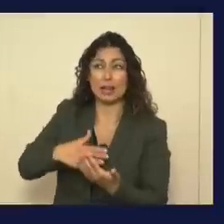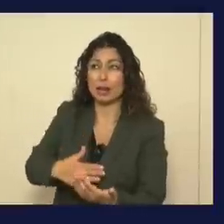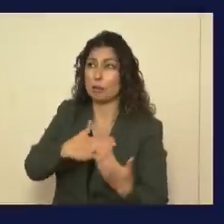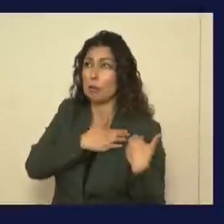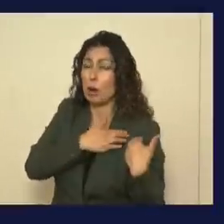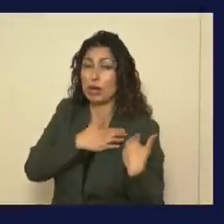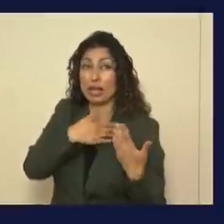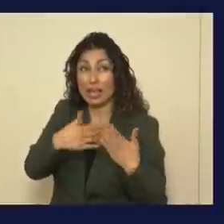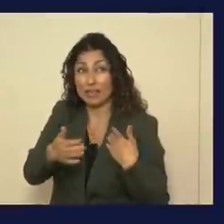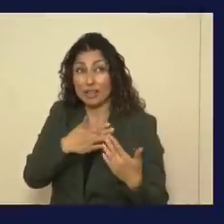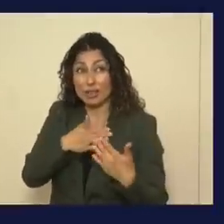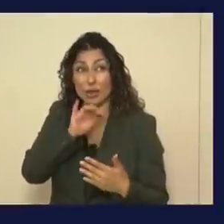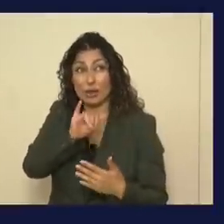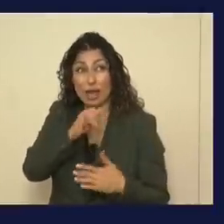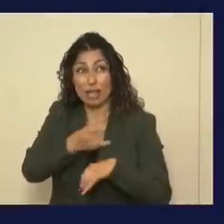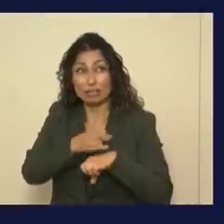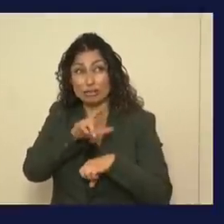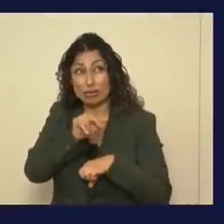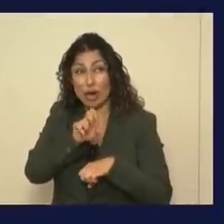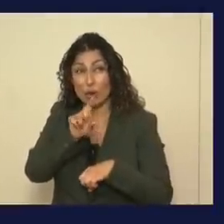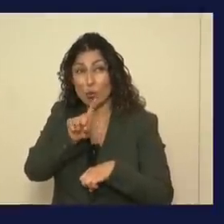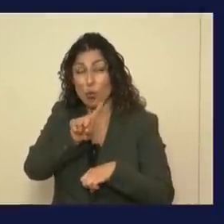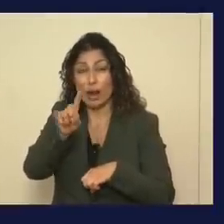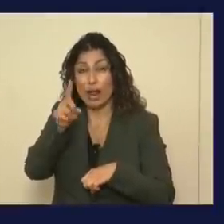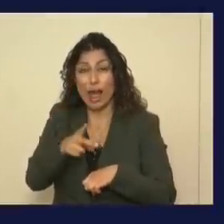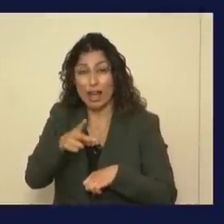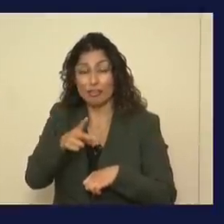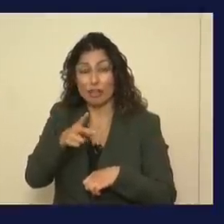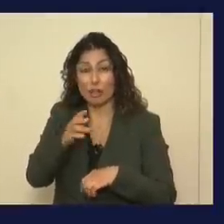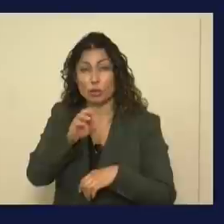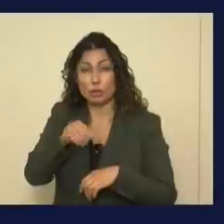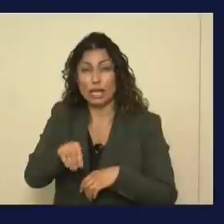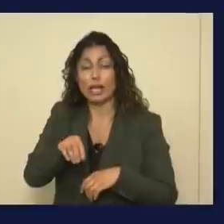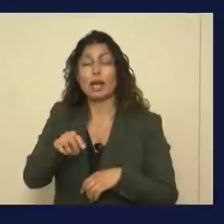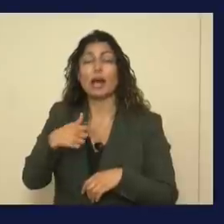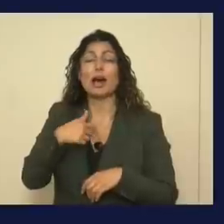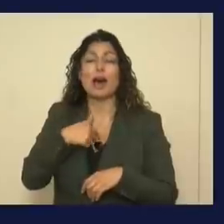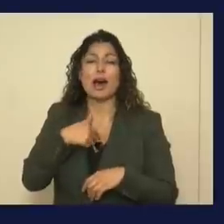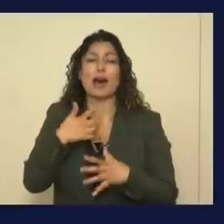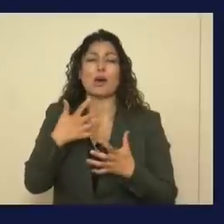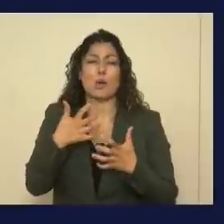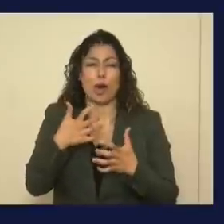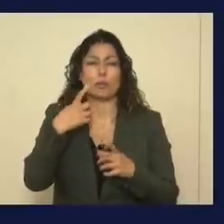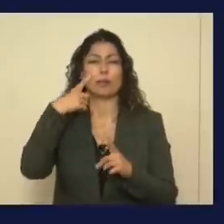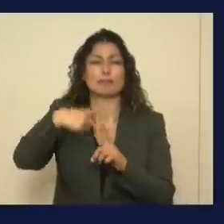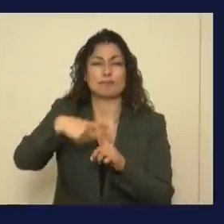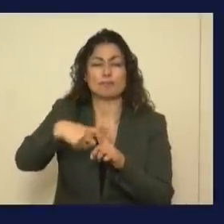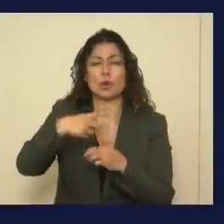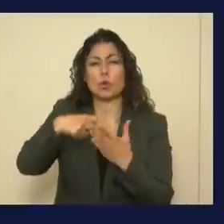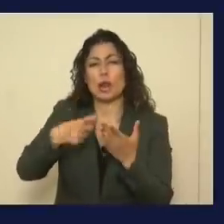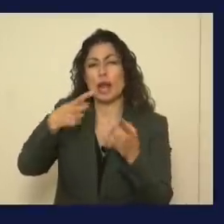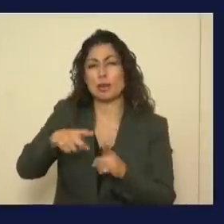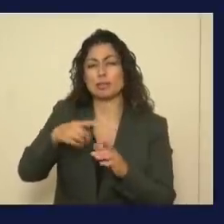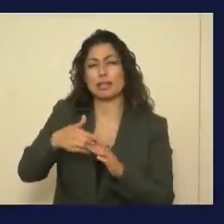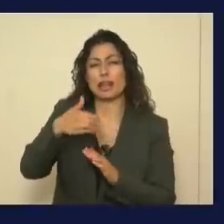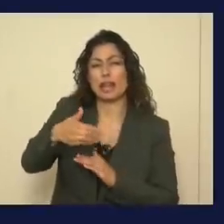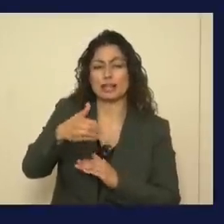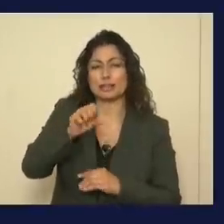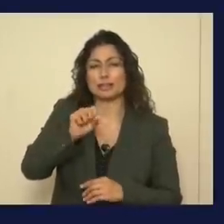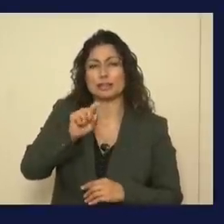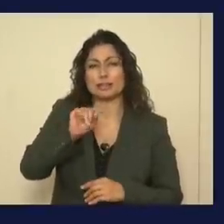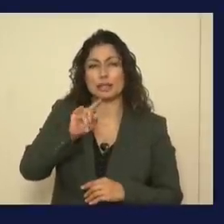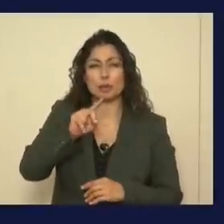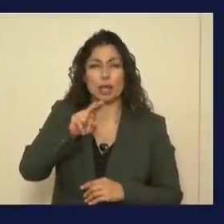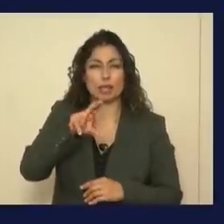if that interest rate is 1.5%. I'm optimistic about what ends up happening in the next stimulus bill. I'm